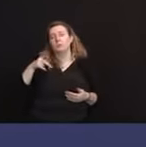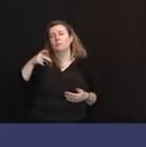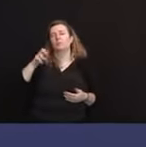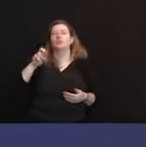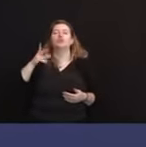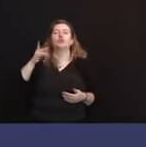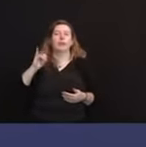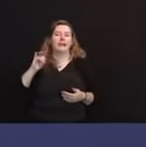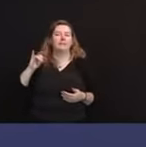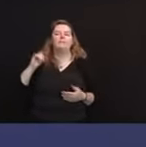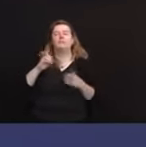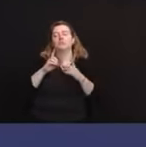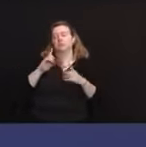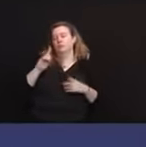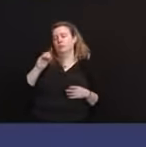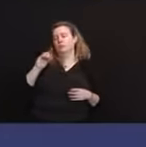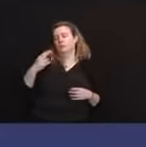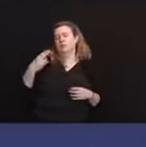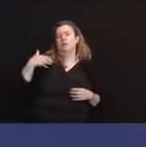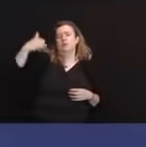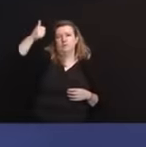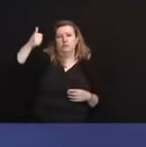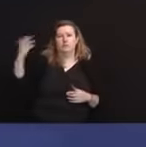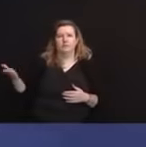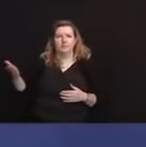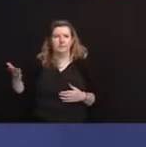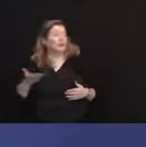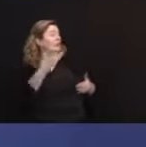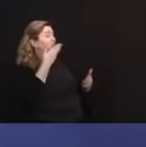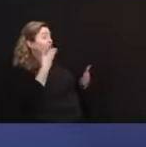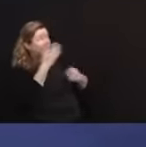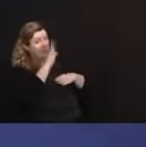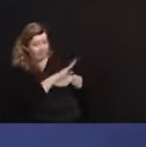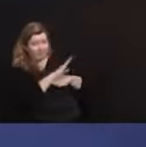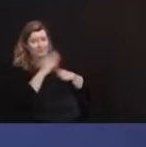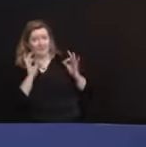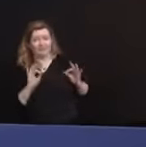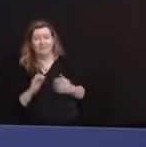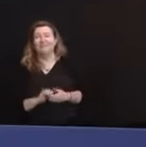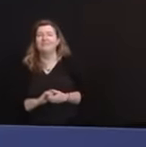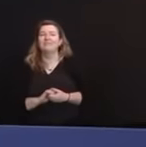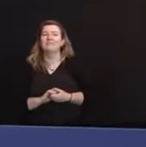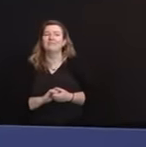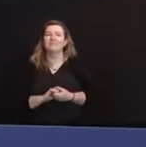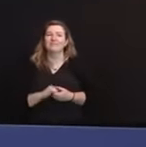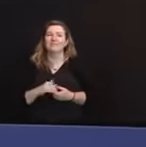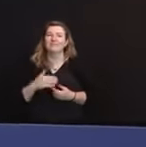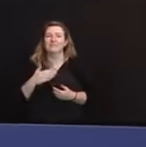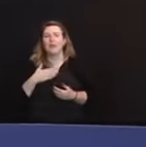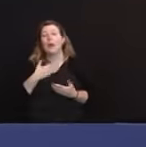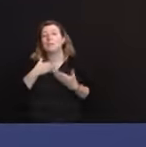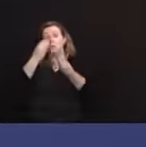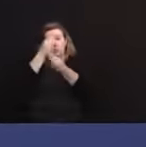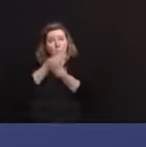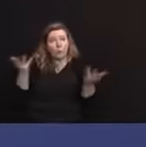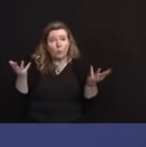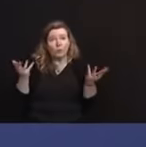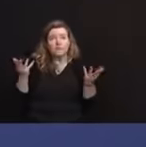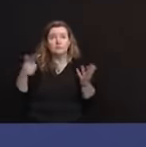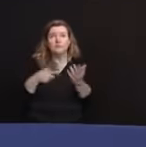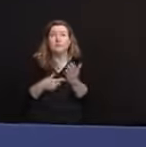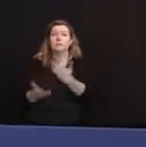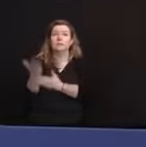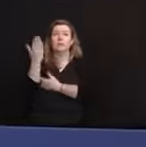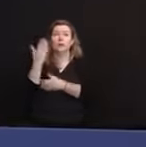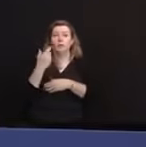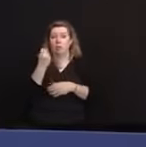Judy Persichilli. Thank you, Governor, and good afternoon. I am pleased to report that as of 11 a.m. this morning, 27